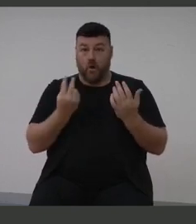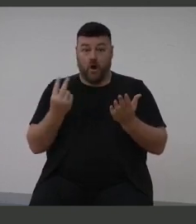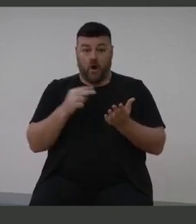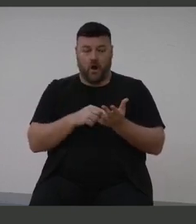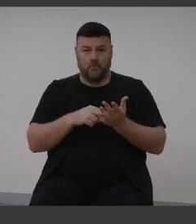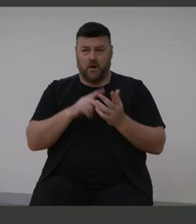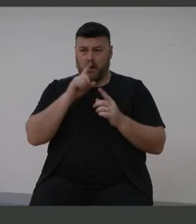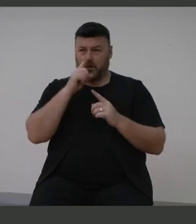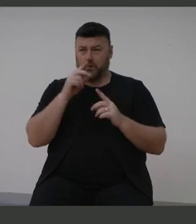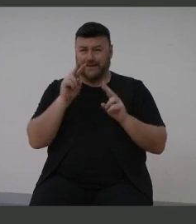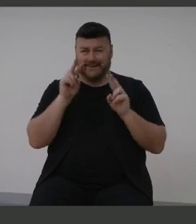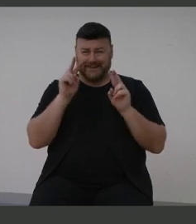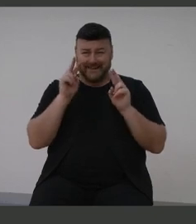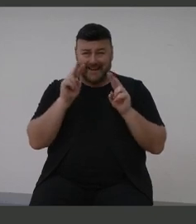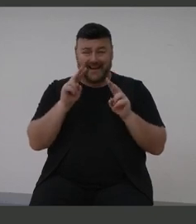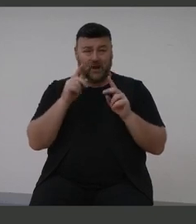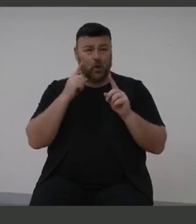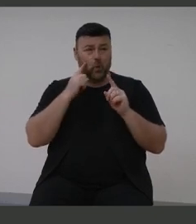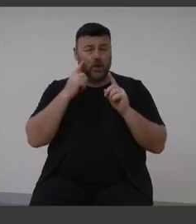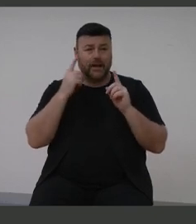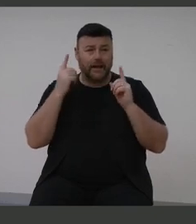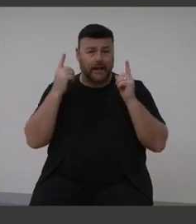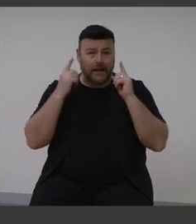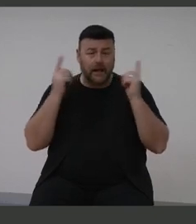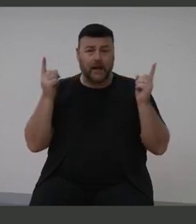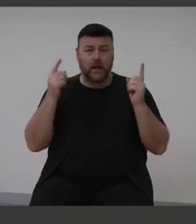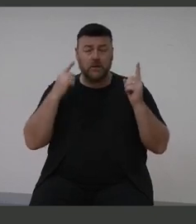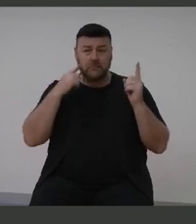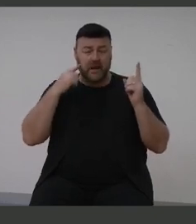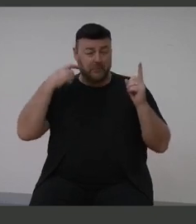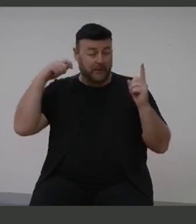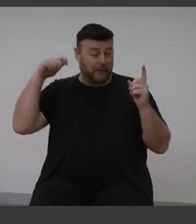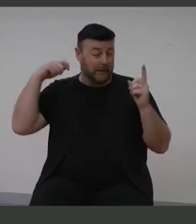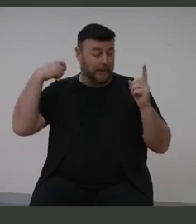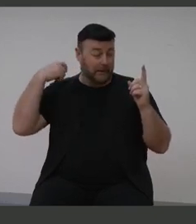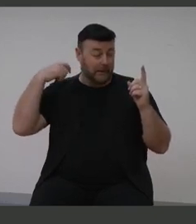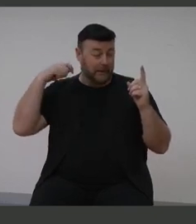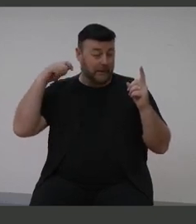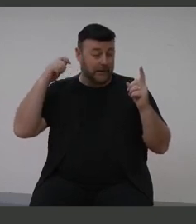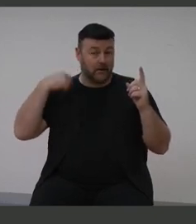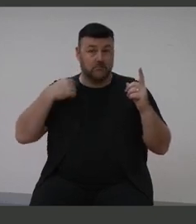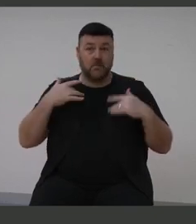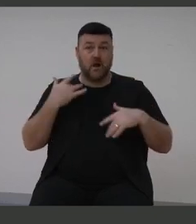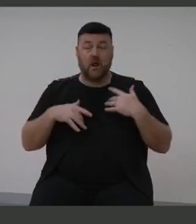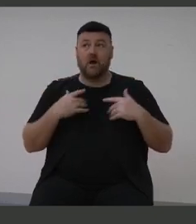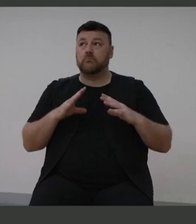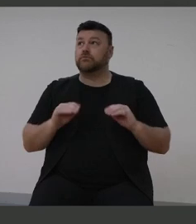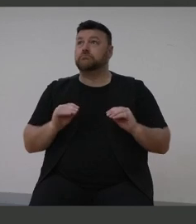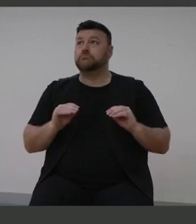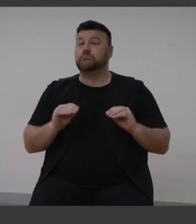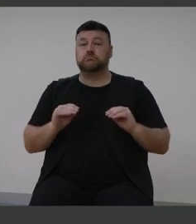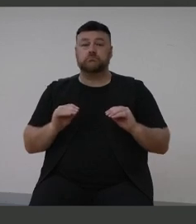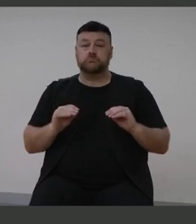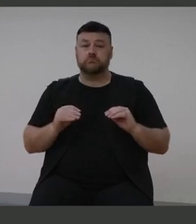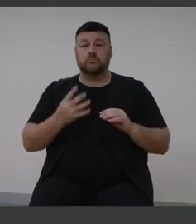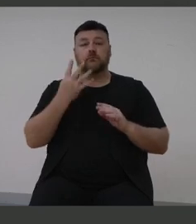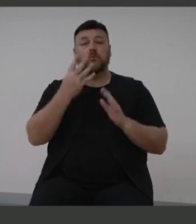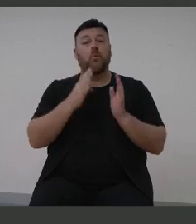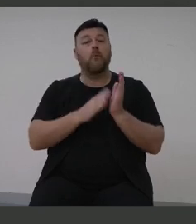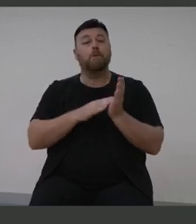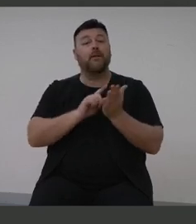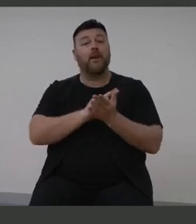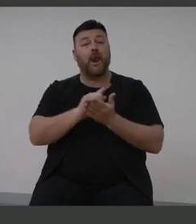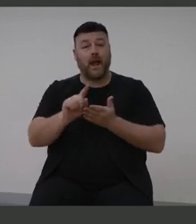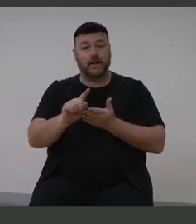anything except this loud ringing in my ears. So my life, as I'd known, had just sort of stopped. Four months later I was